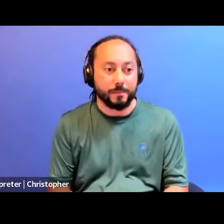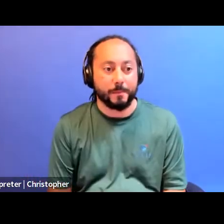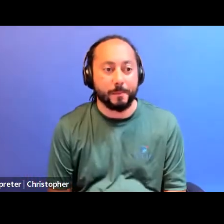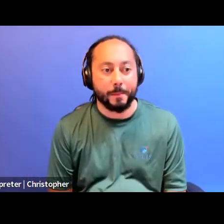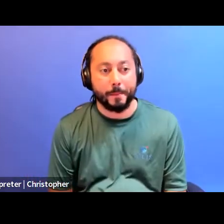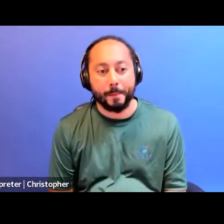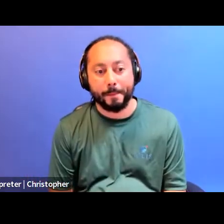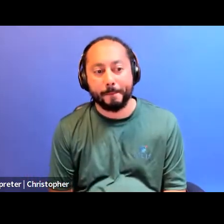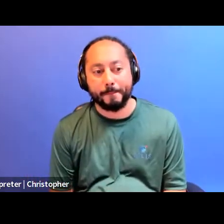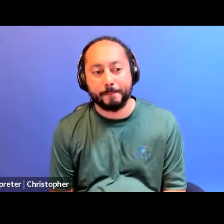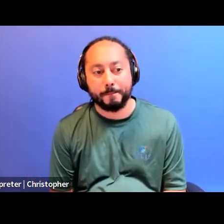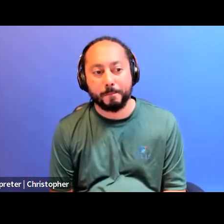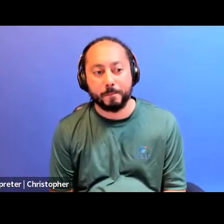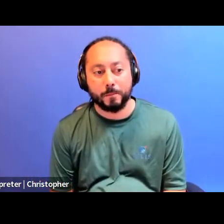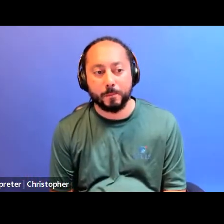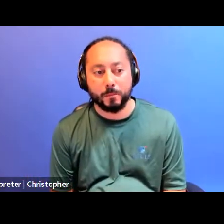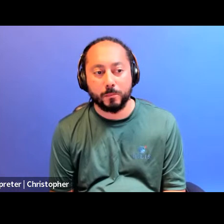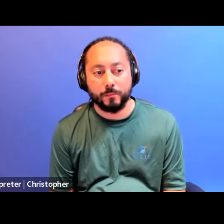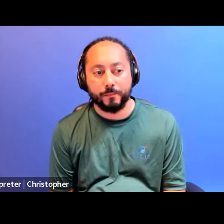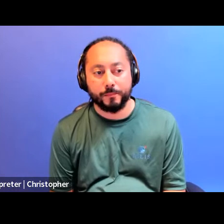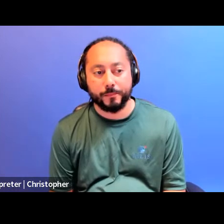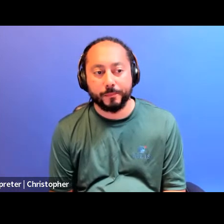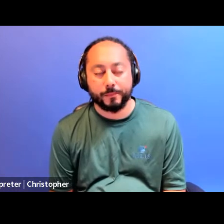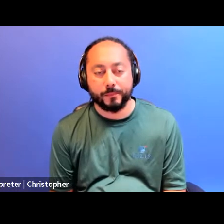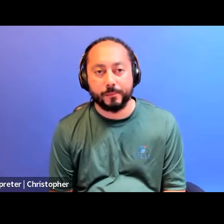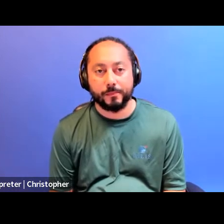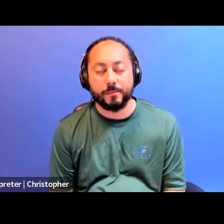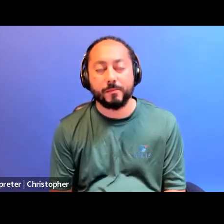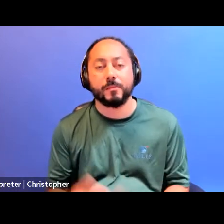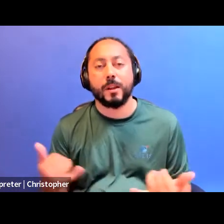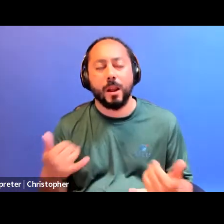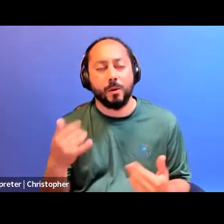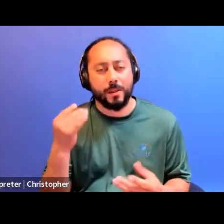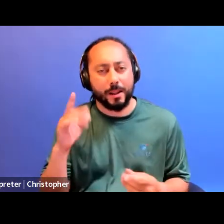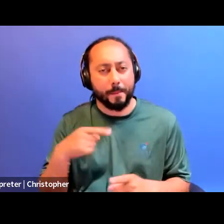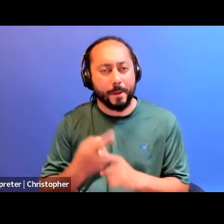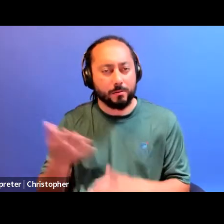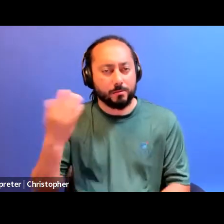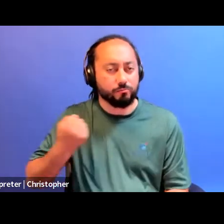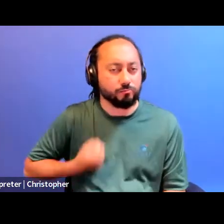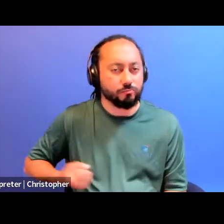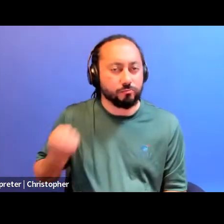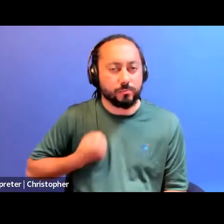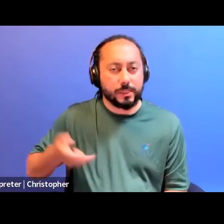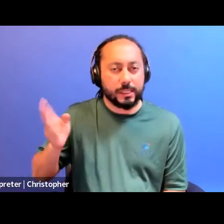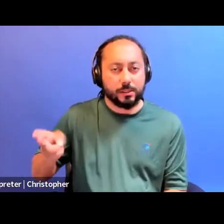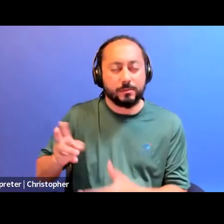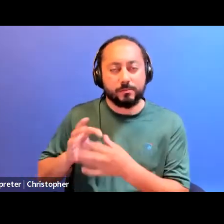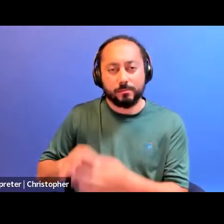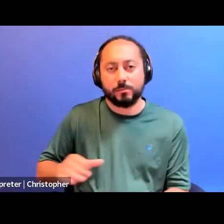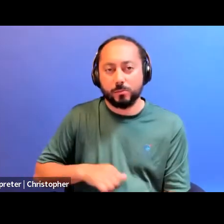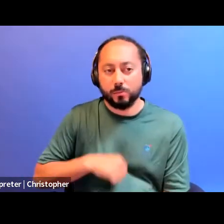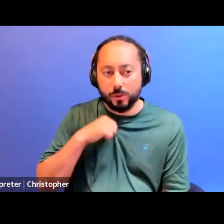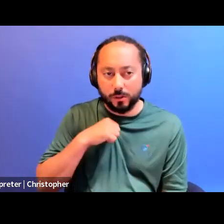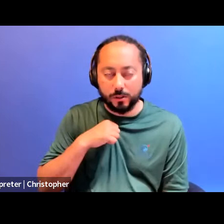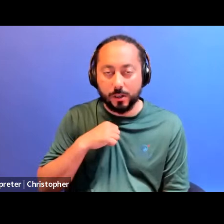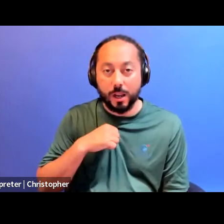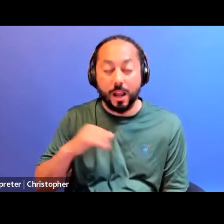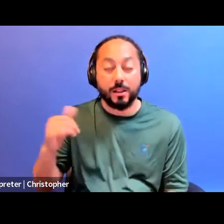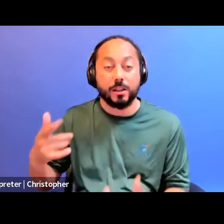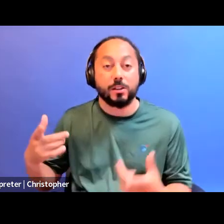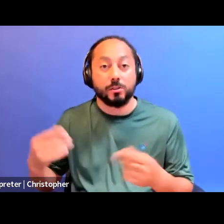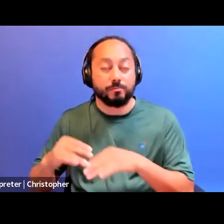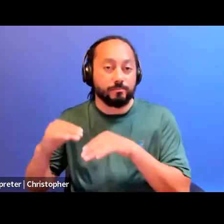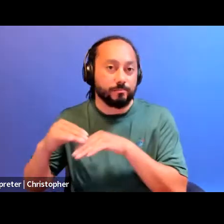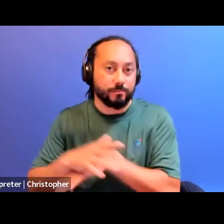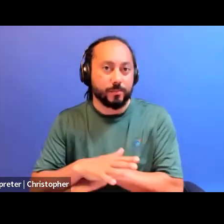thinking today about some of the radical histories of pride, some of the many radical histories of pride that stand to inform the conditions that